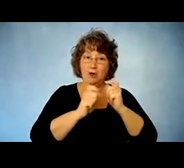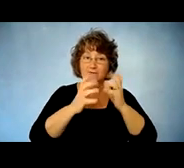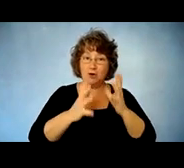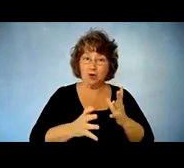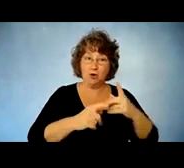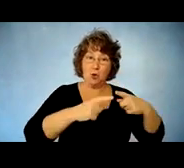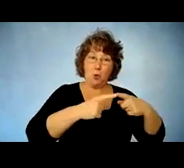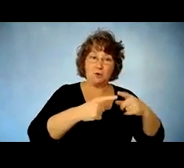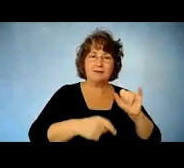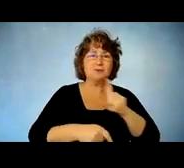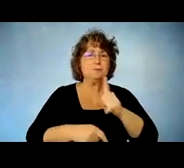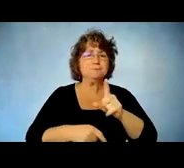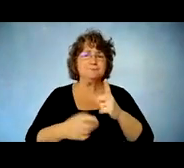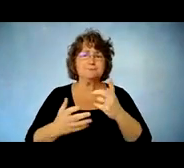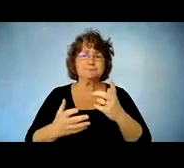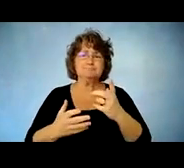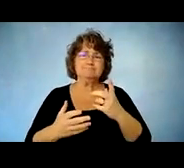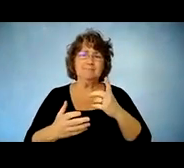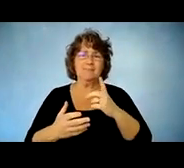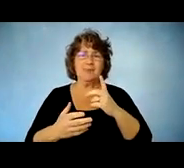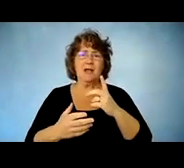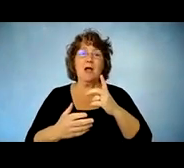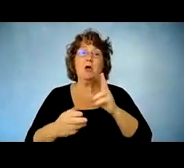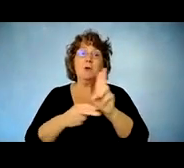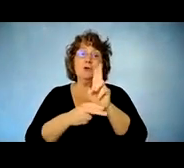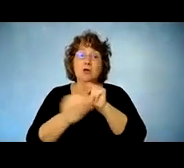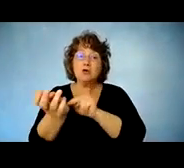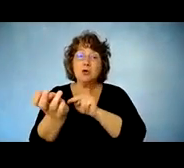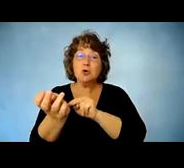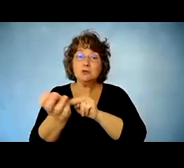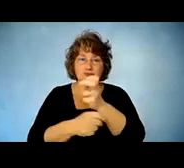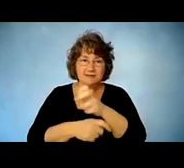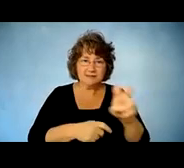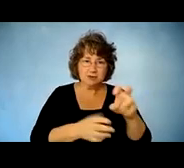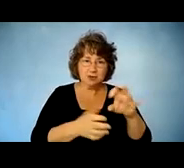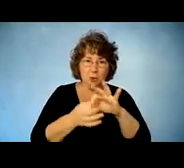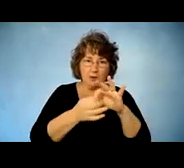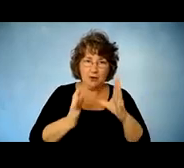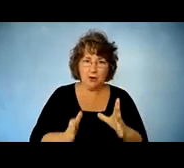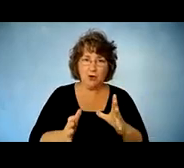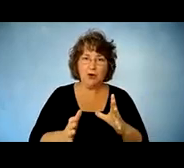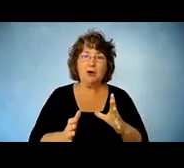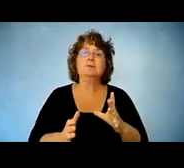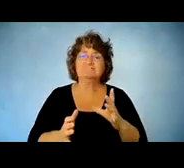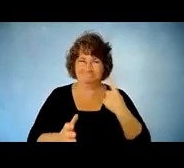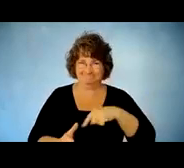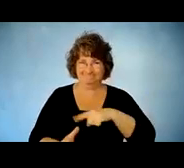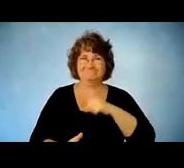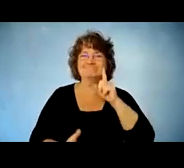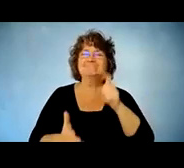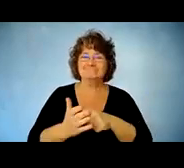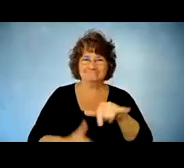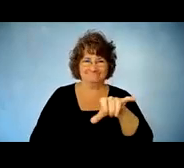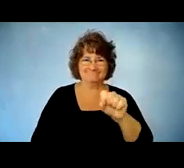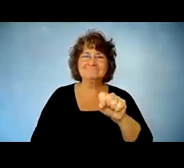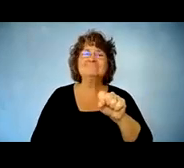title is transition uh nurse transition coordinator and um we've identified that caregivers that like i mentioned earlier they're